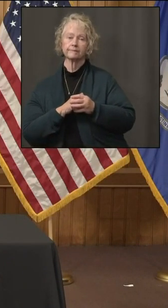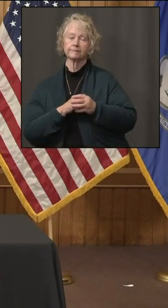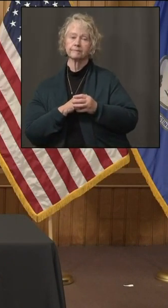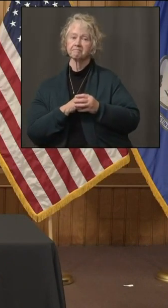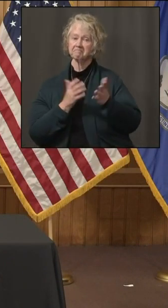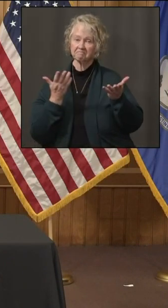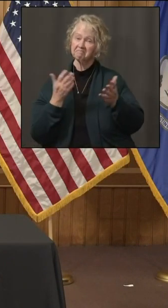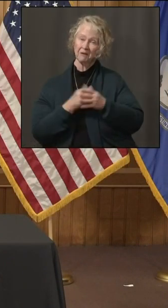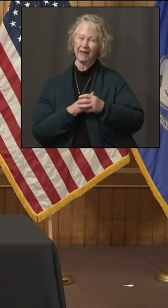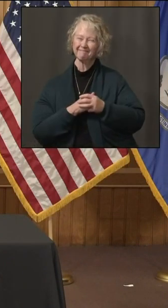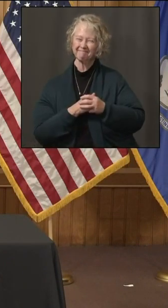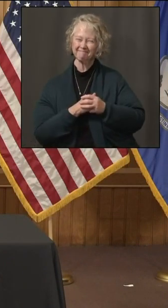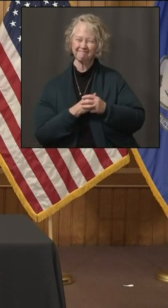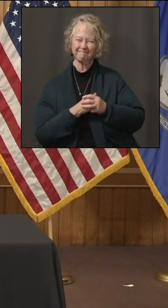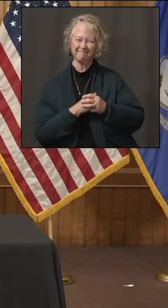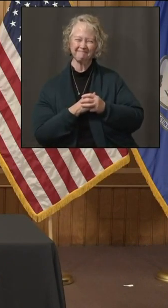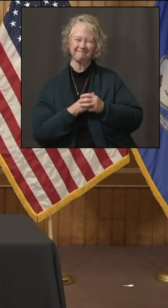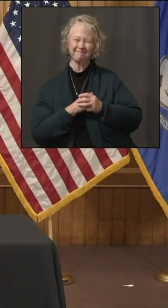That's it.